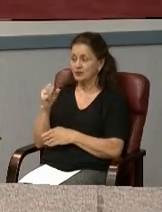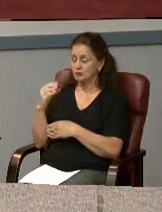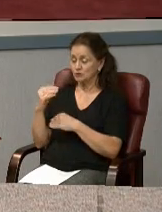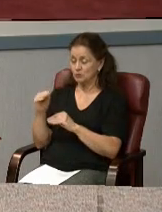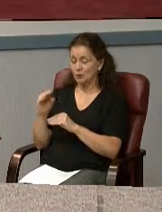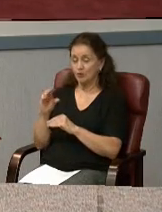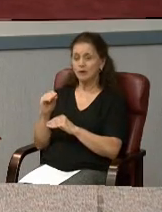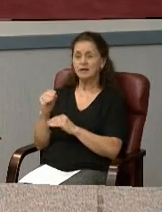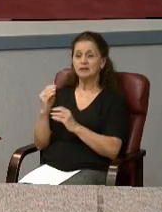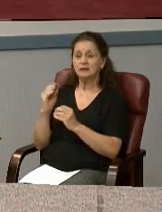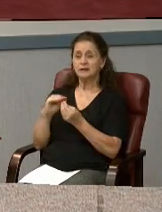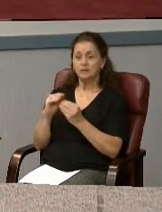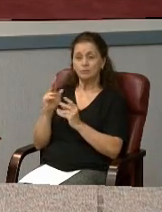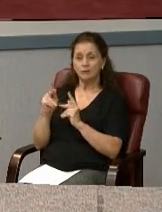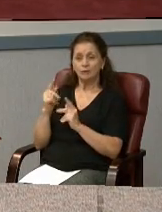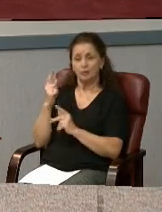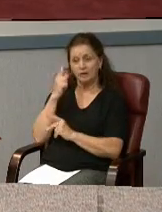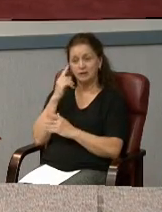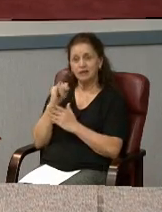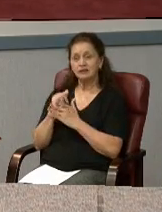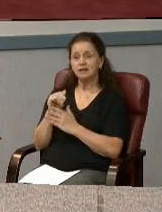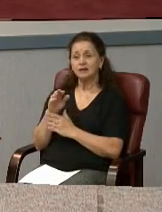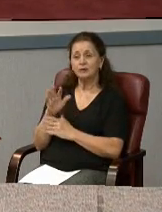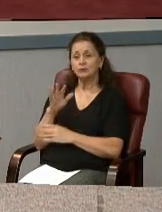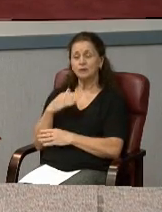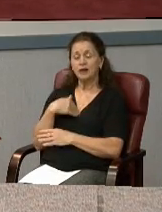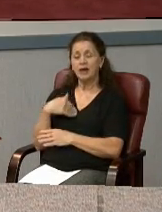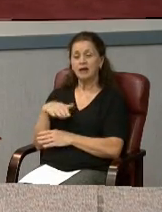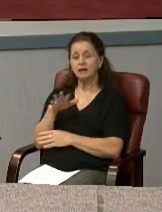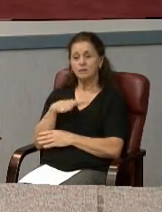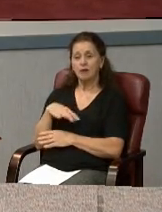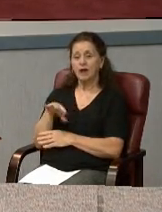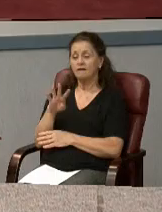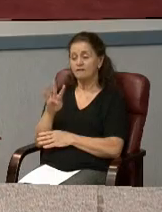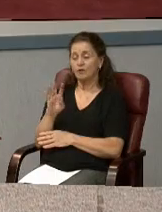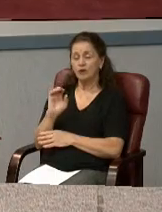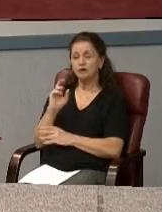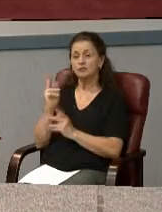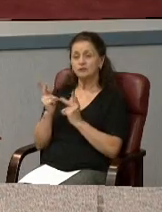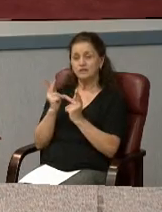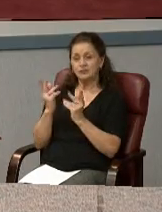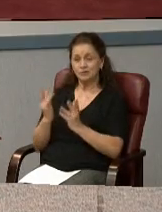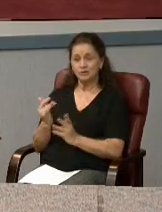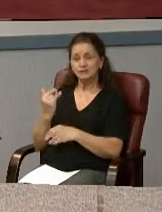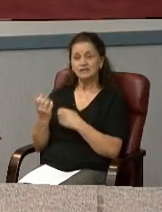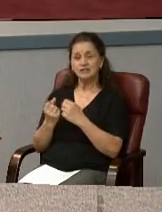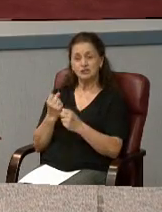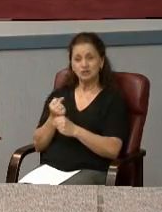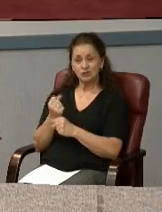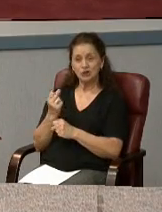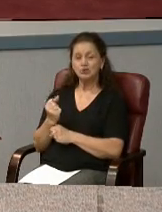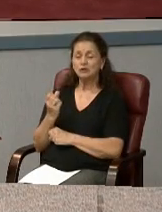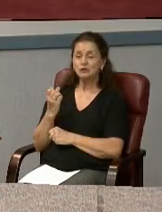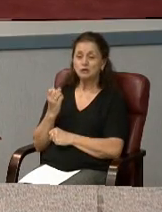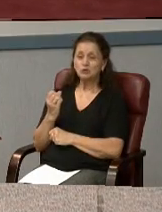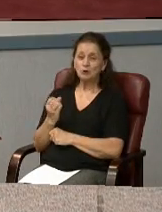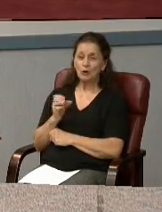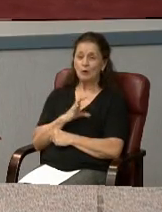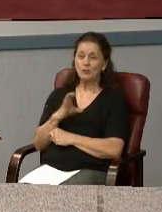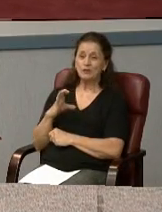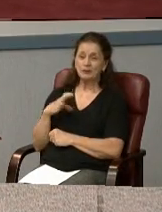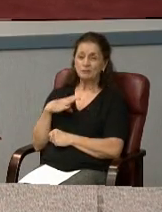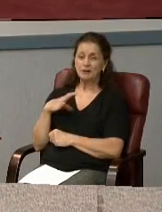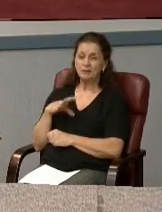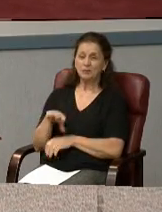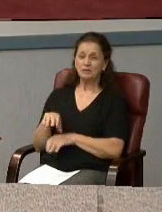that we saw, we think we had about 400 visitors to the arts festival this year. So the committee is going to take a